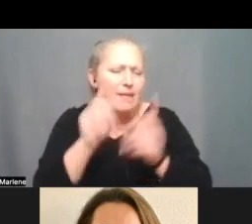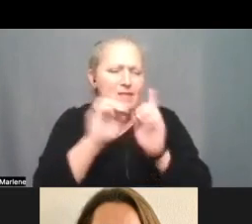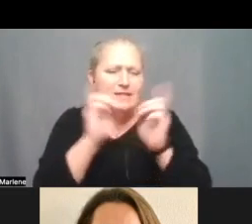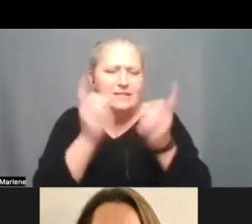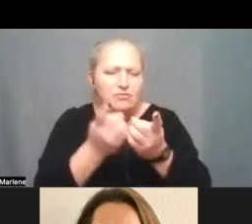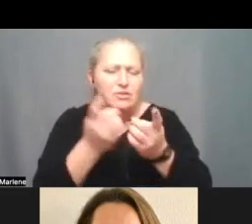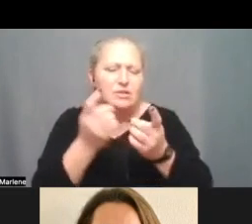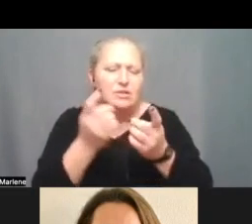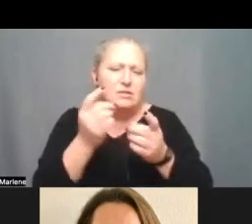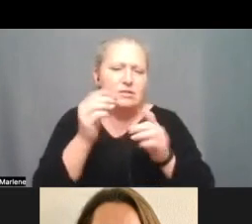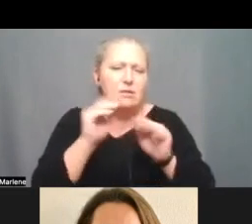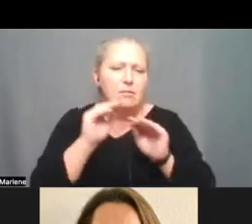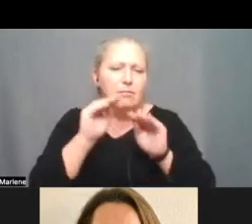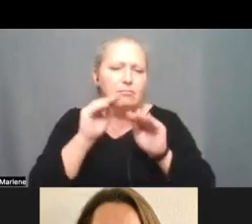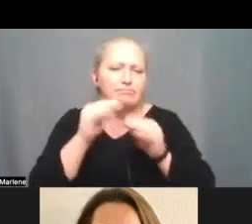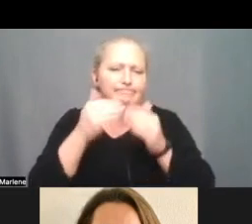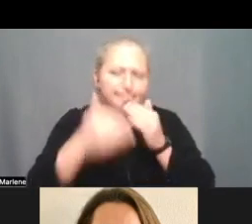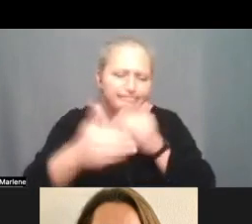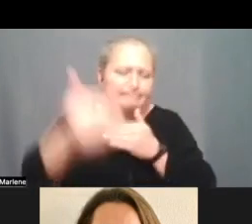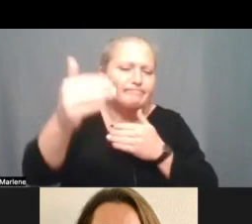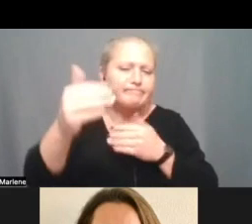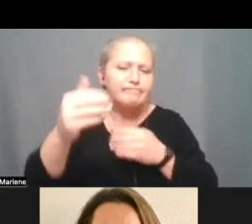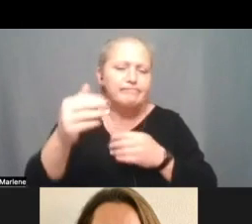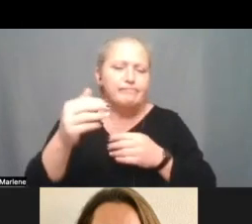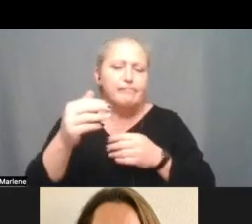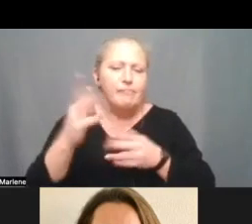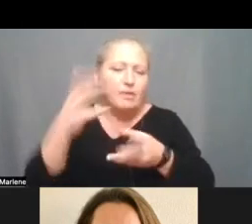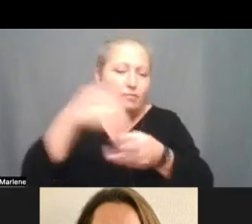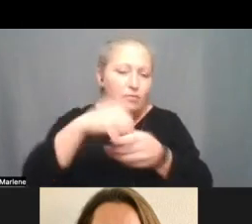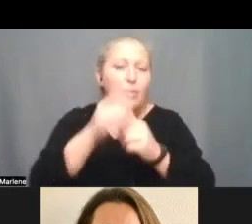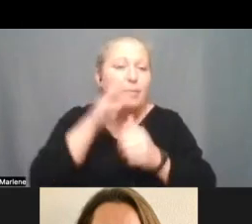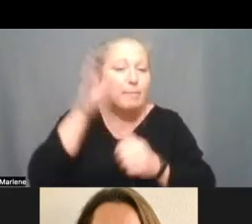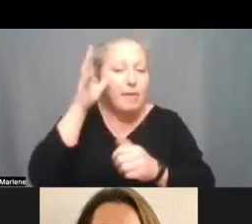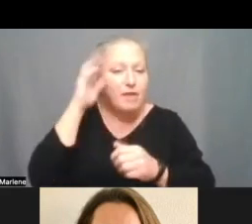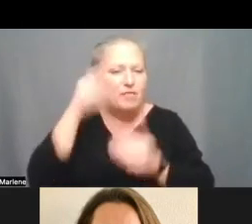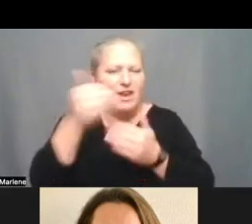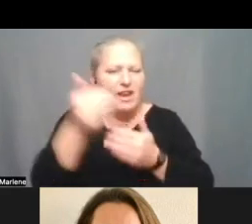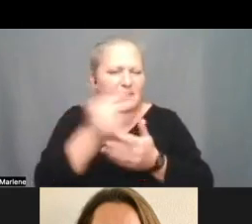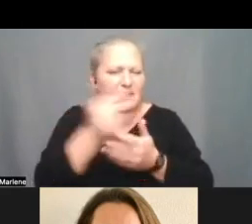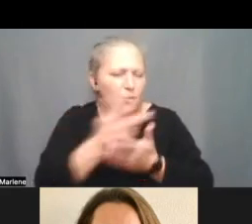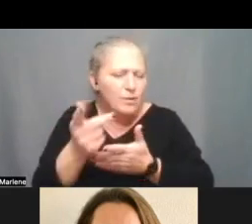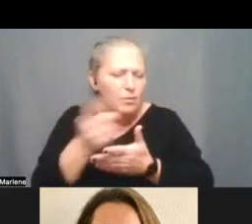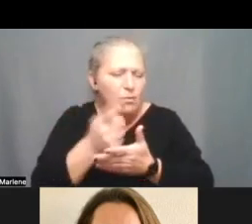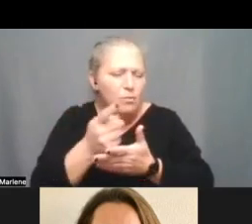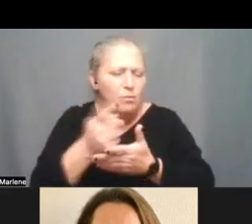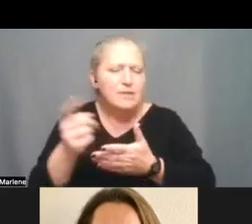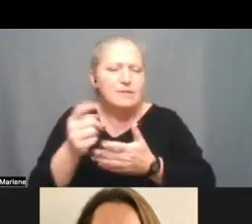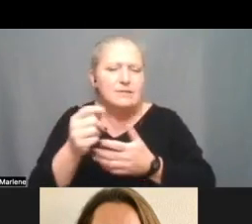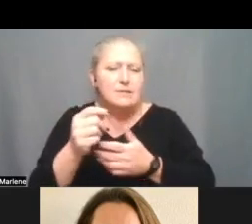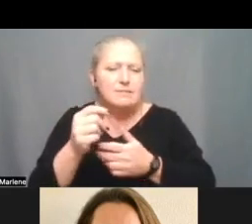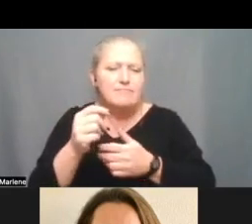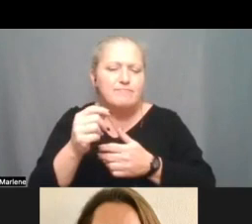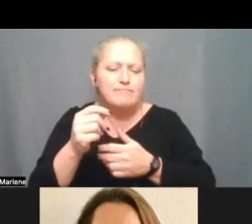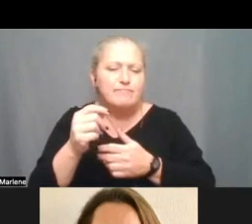You know, moving forward our engagement with parents over the next couple of weeks. We held